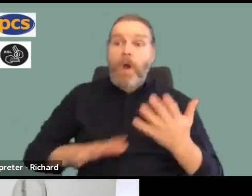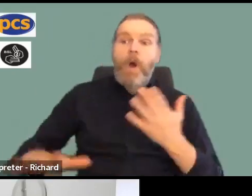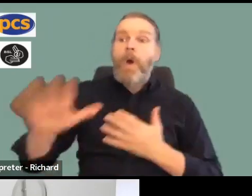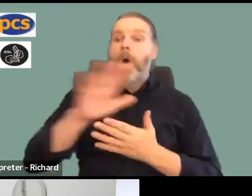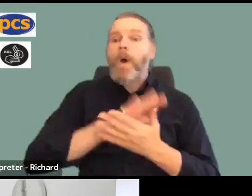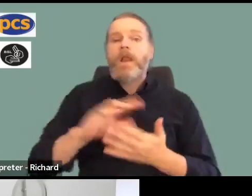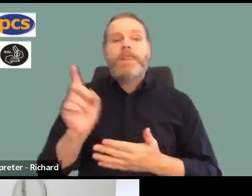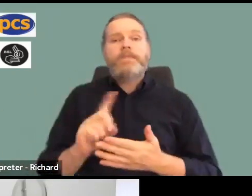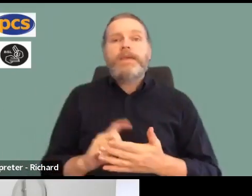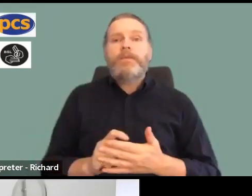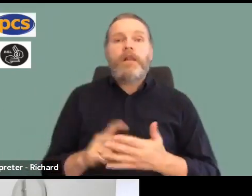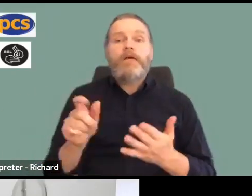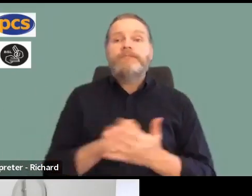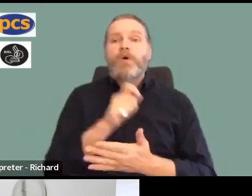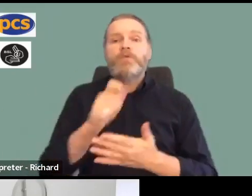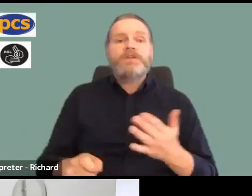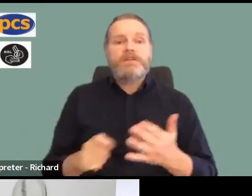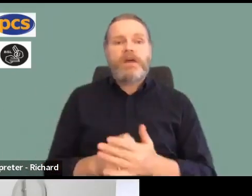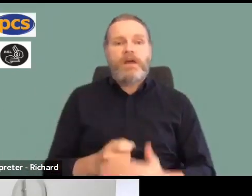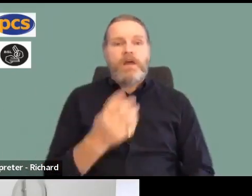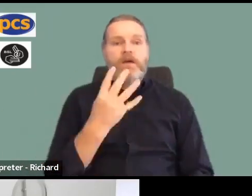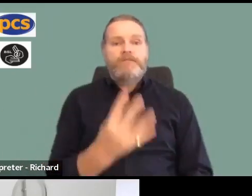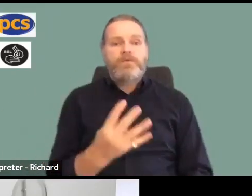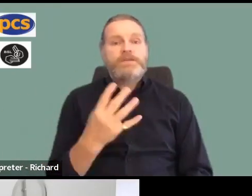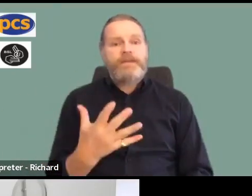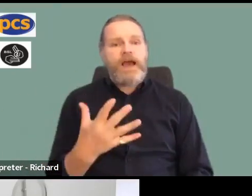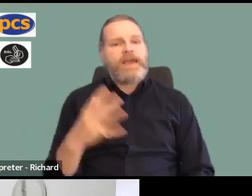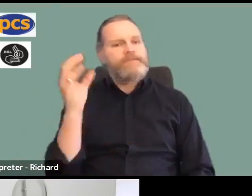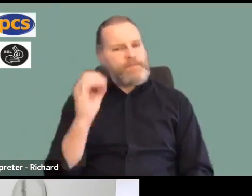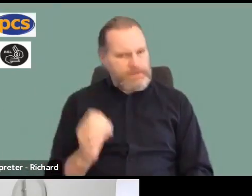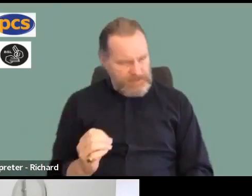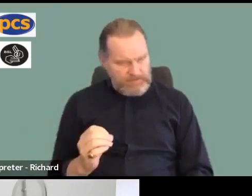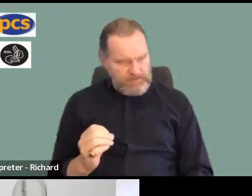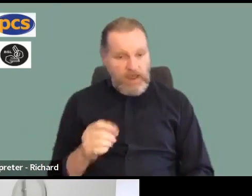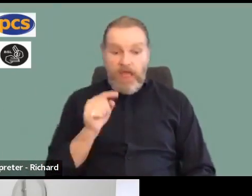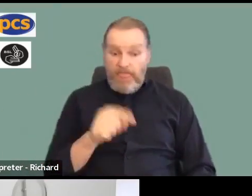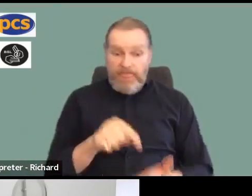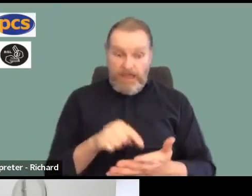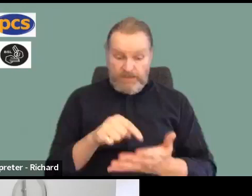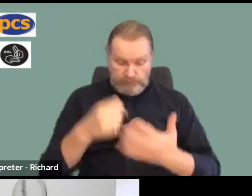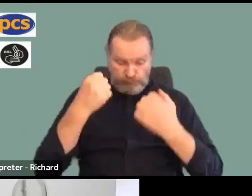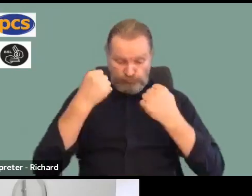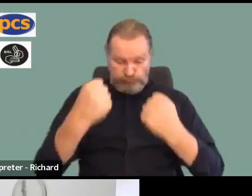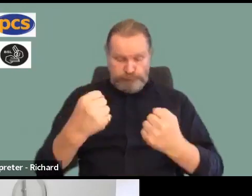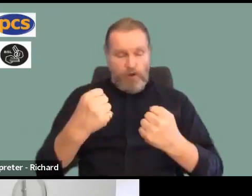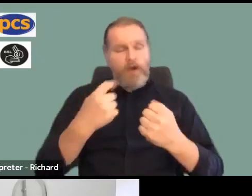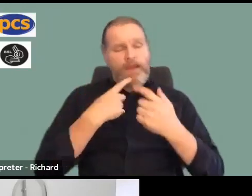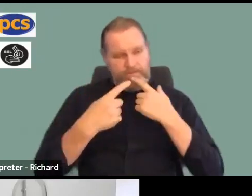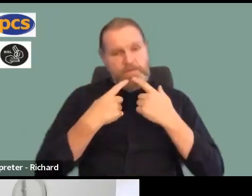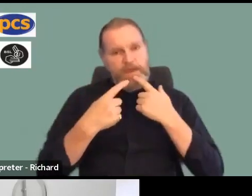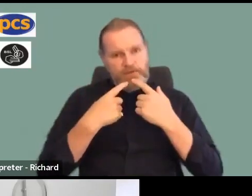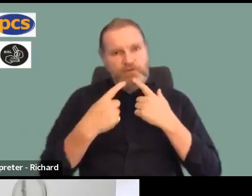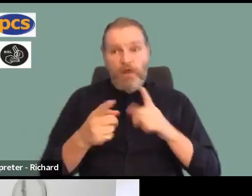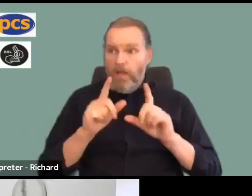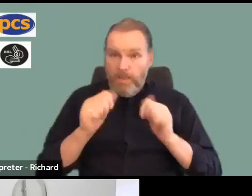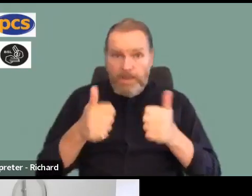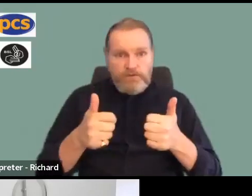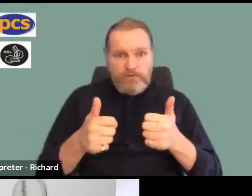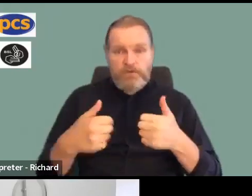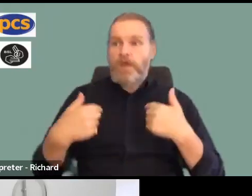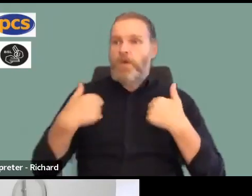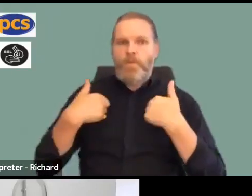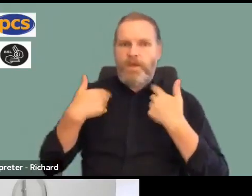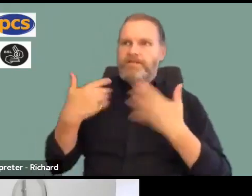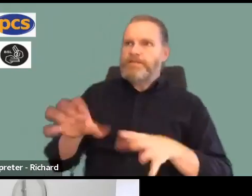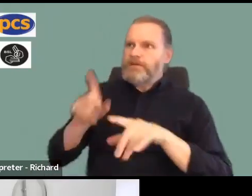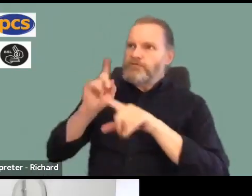We said at the time that those figures sent a very strong message to the government and we would do everything we could to meet ministers and the senior civil